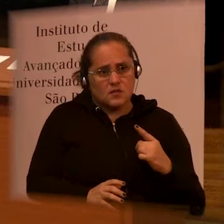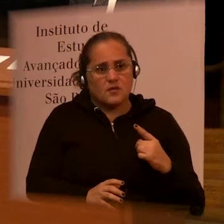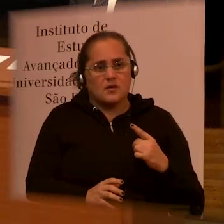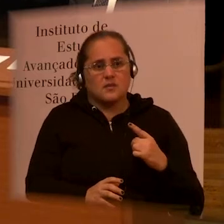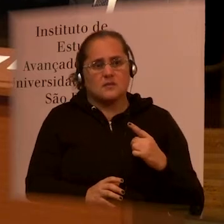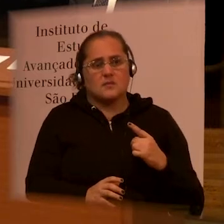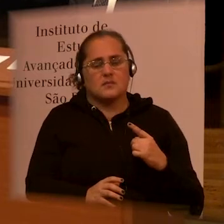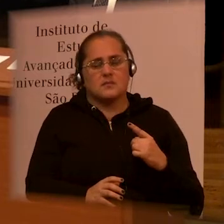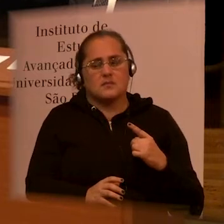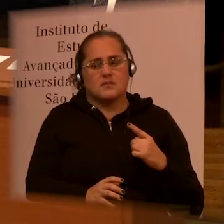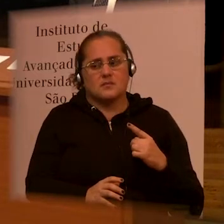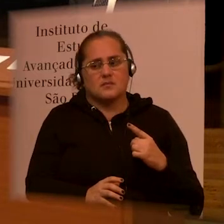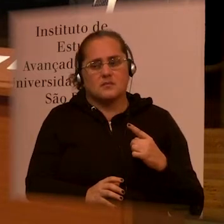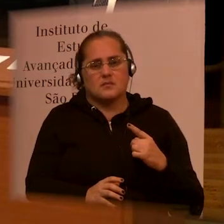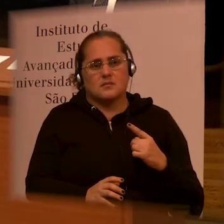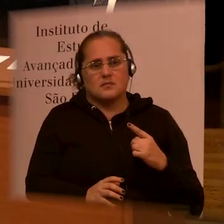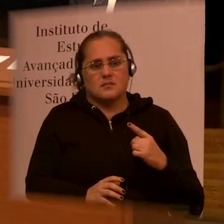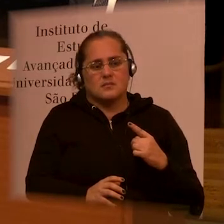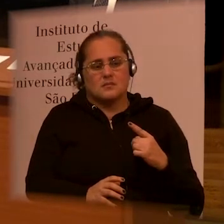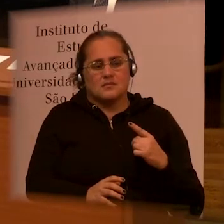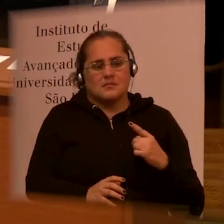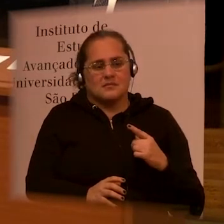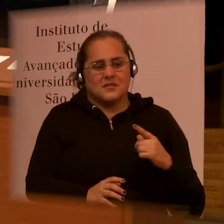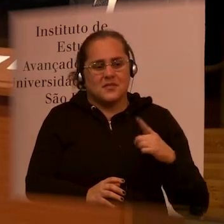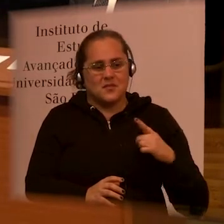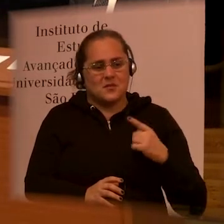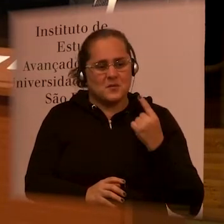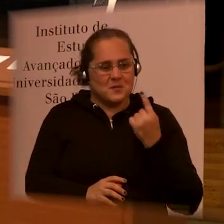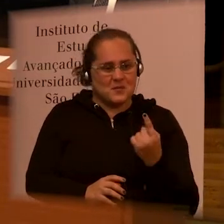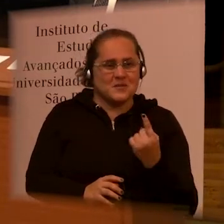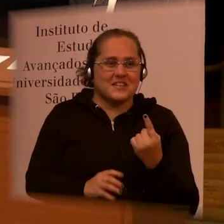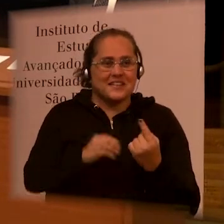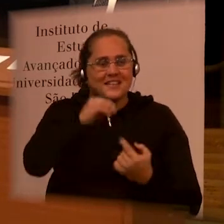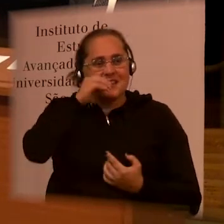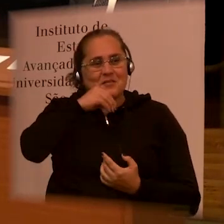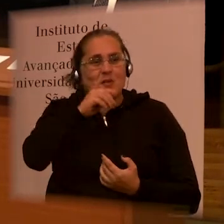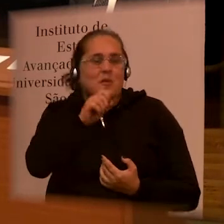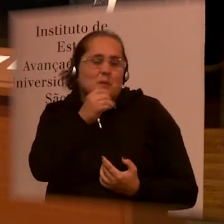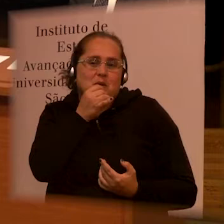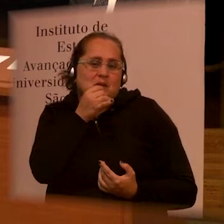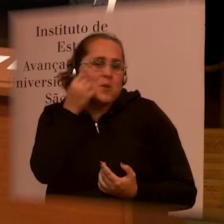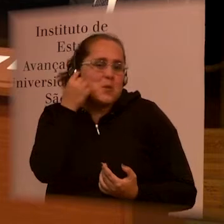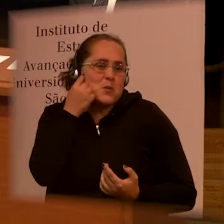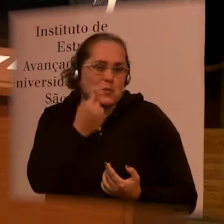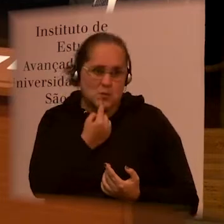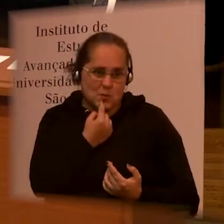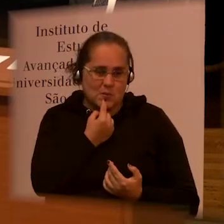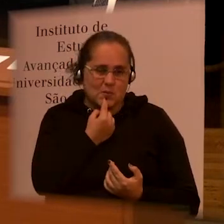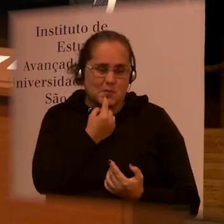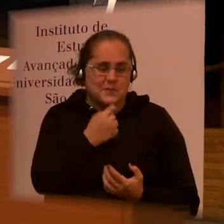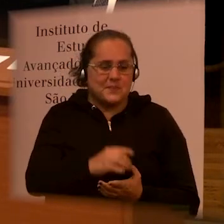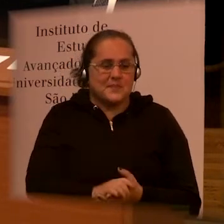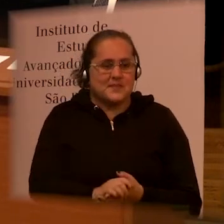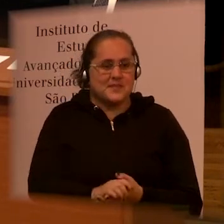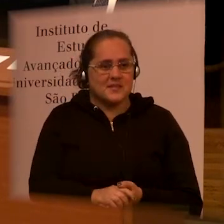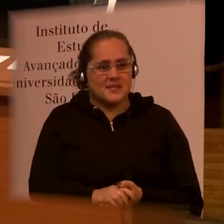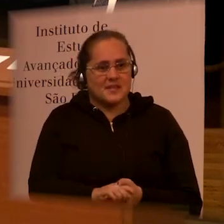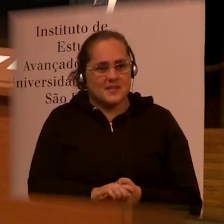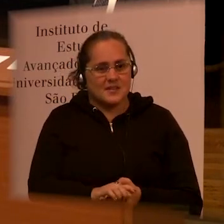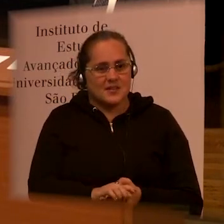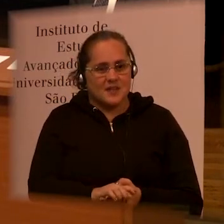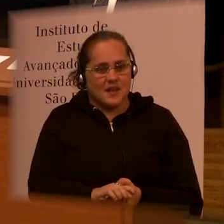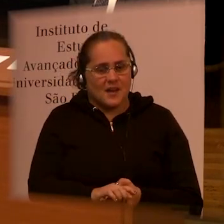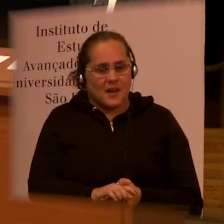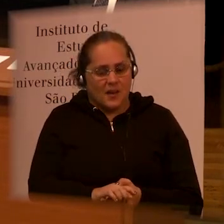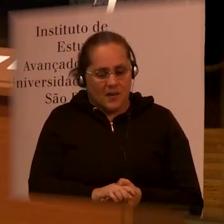for two reasons. The one is that the school for the deaf was, they were sent to school for deaf children. And that was away. So